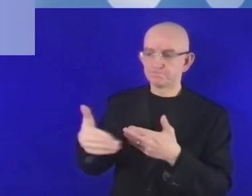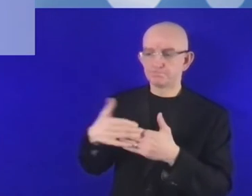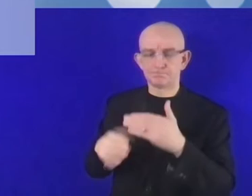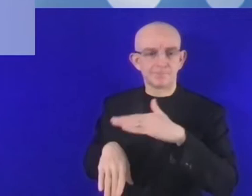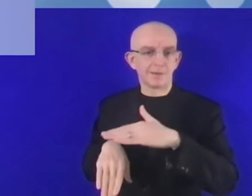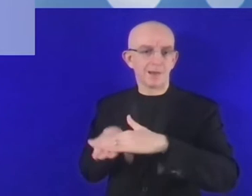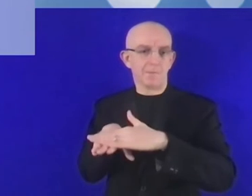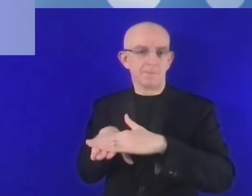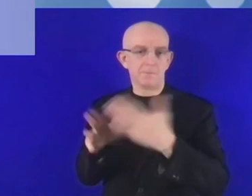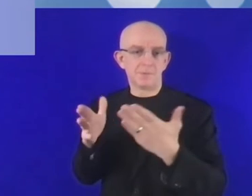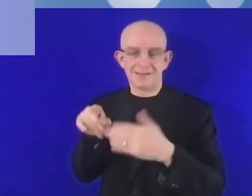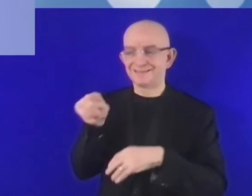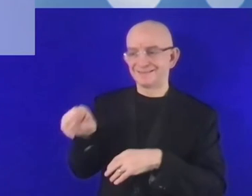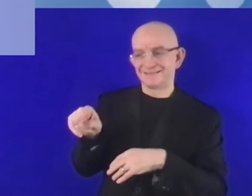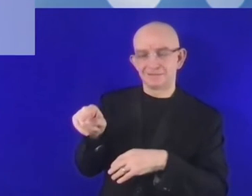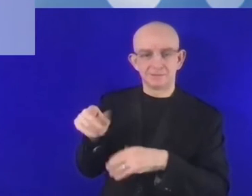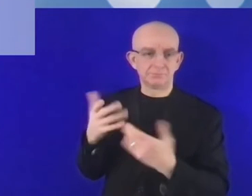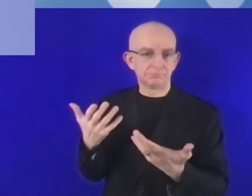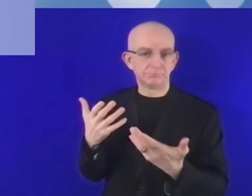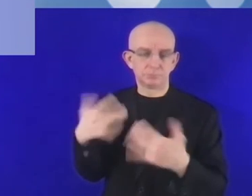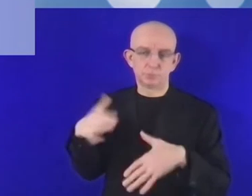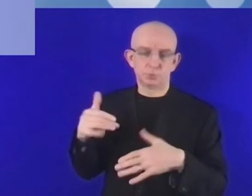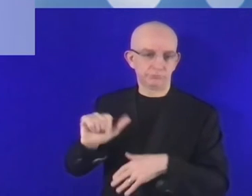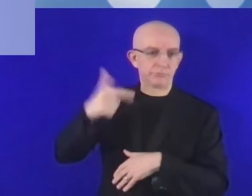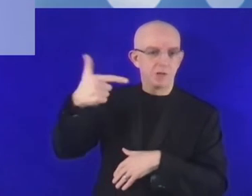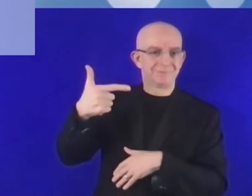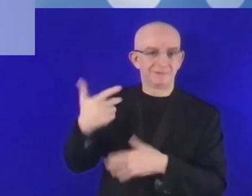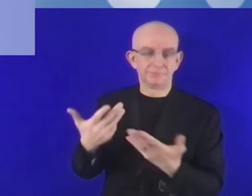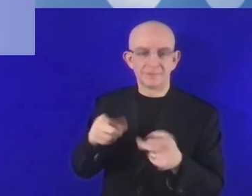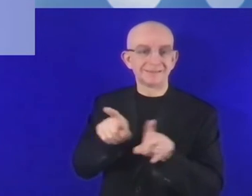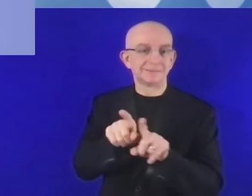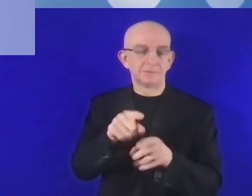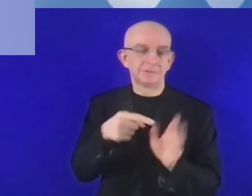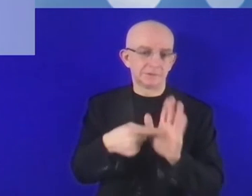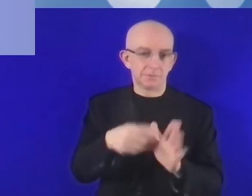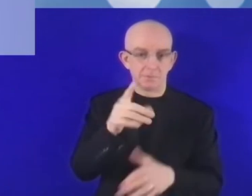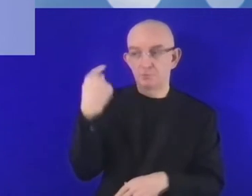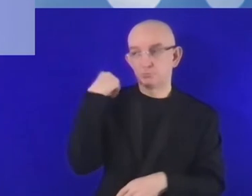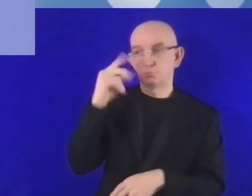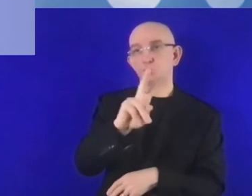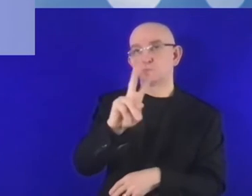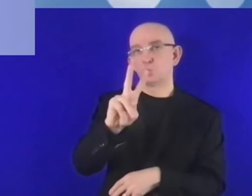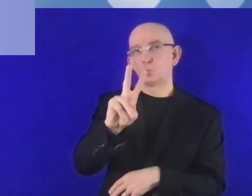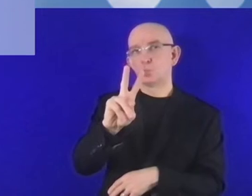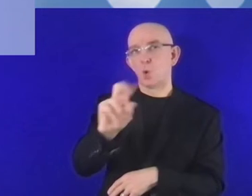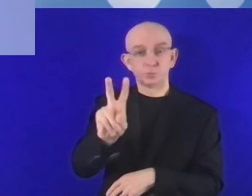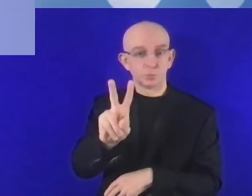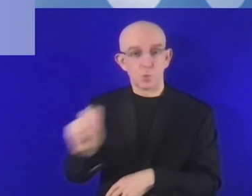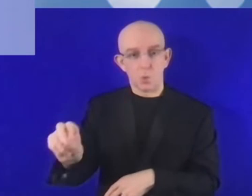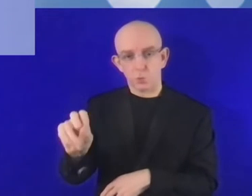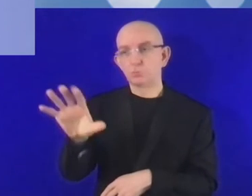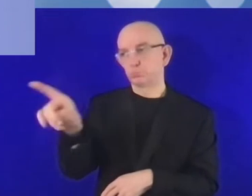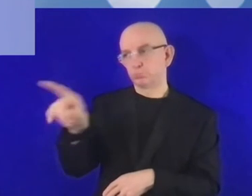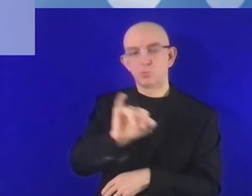alone, the EIB group supported over 420,000 SMEs and mid